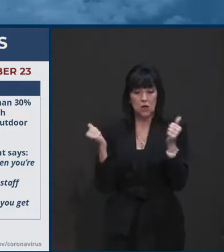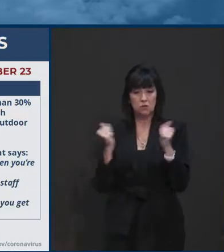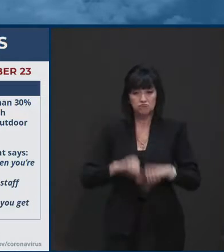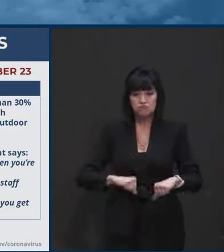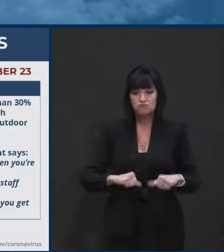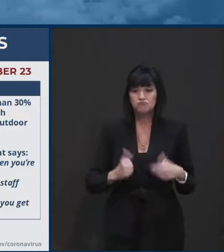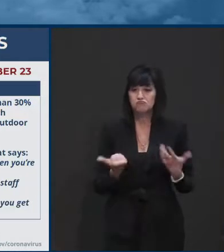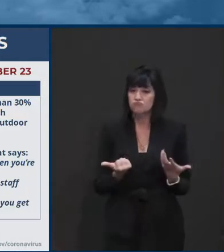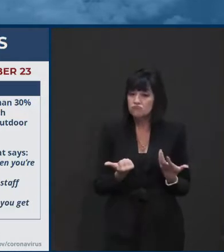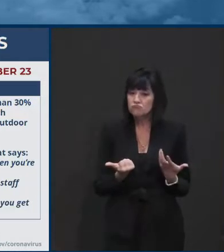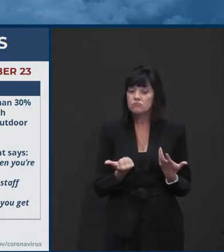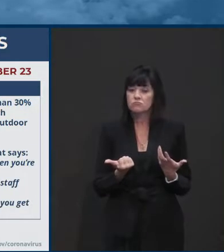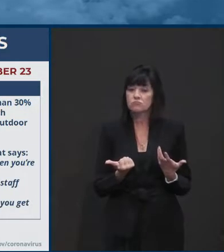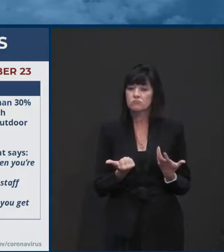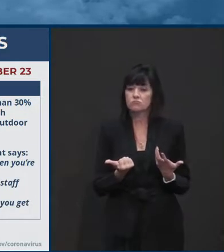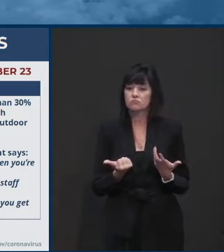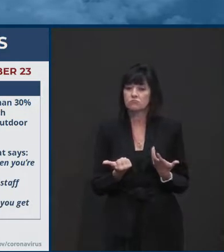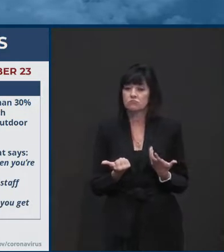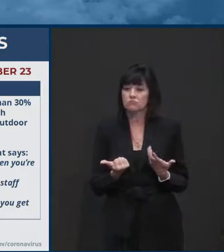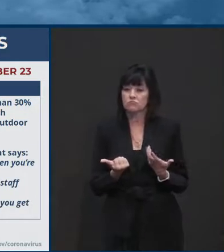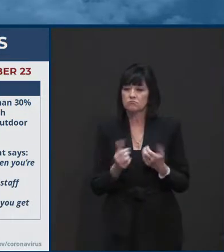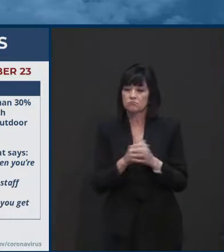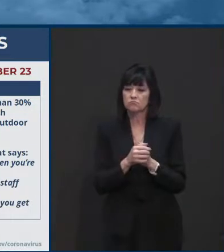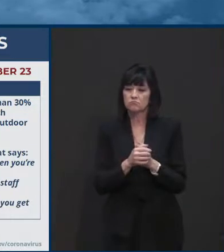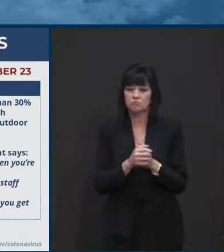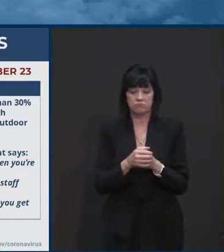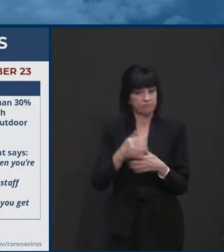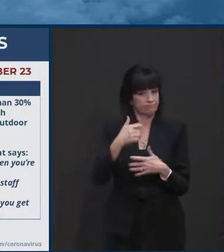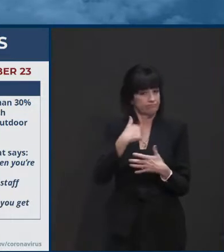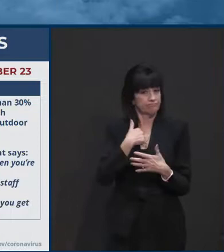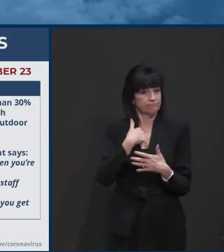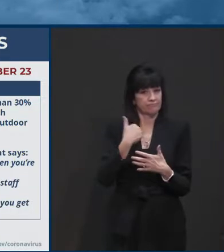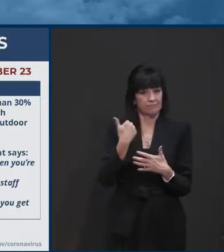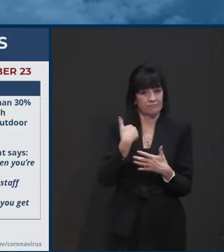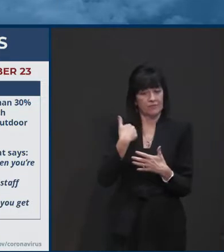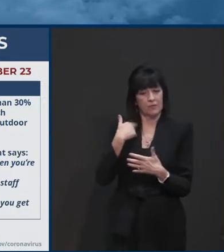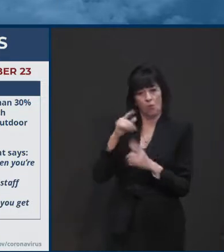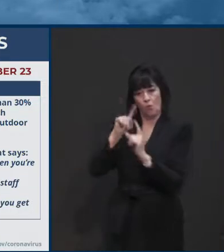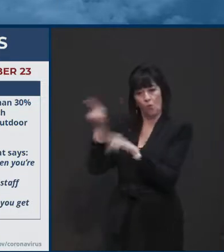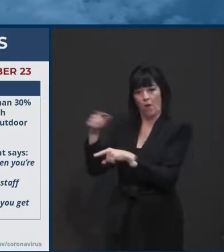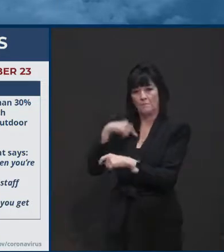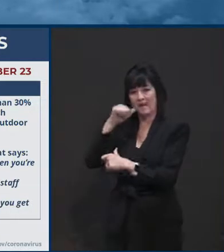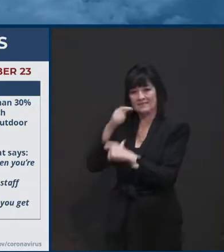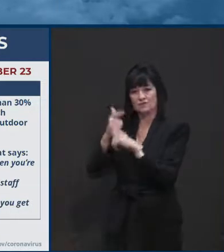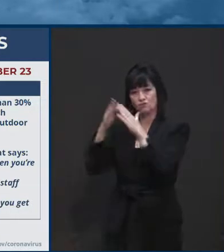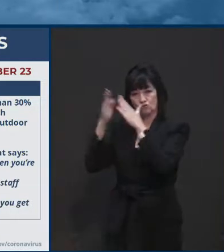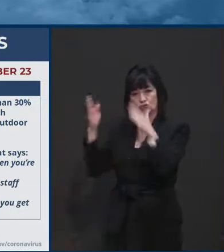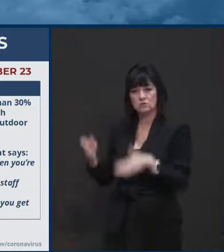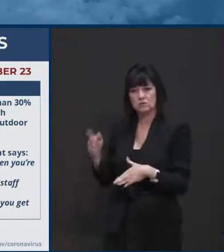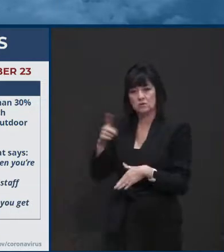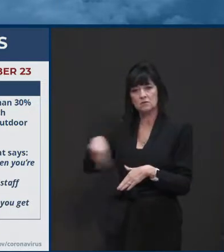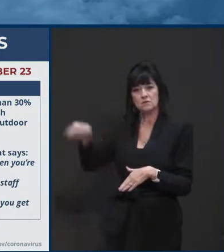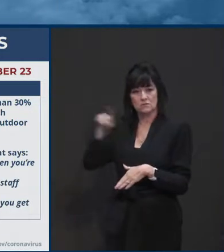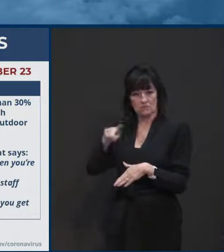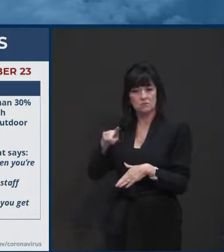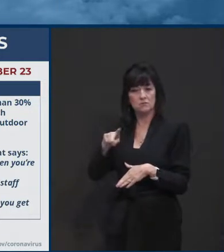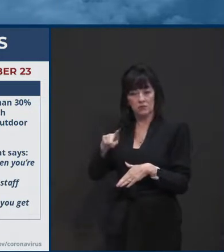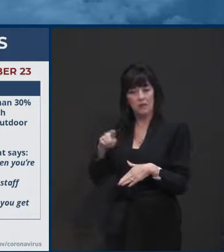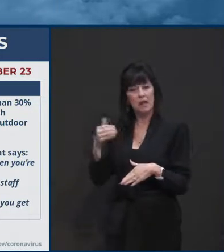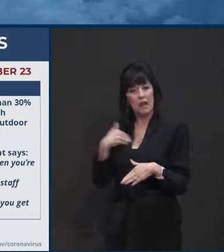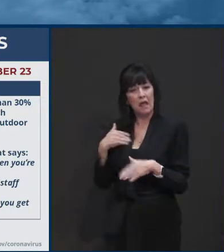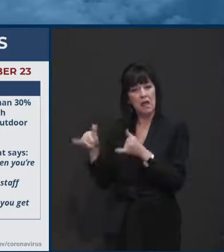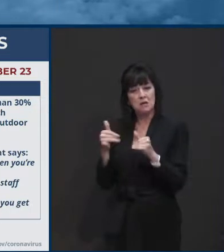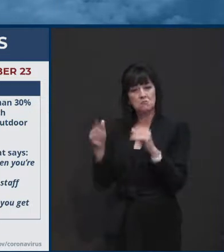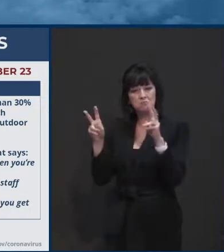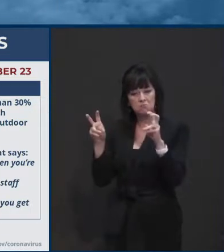informal in-home gathering, the other night at my sister's house. And we all got together and ate outdoors. We had a